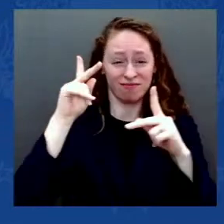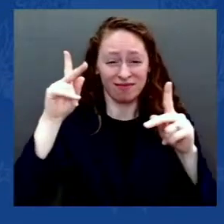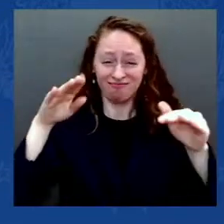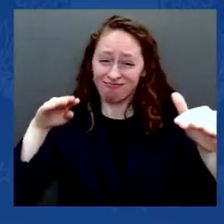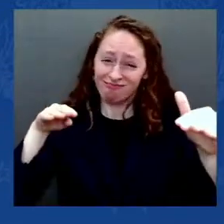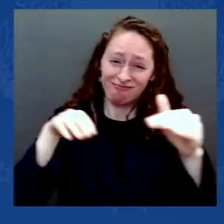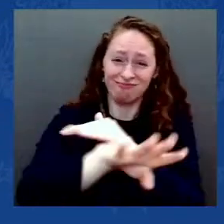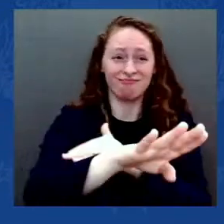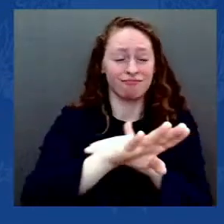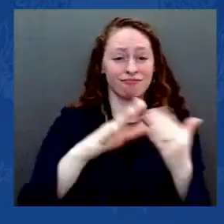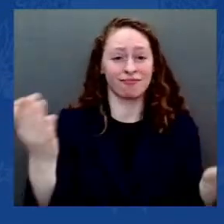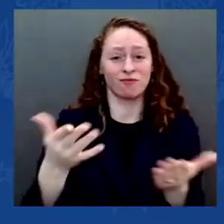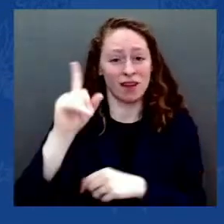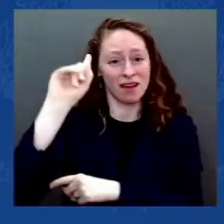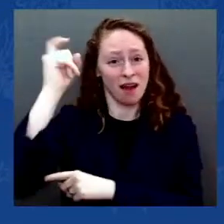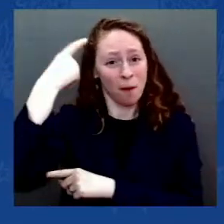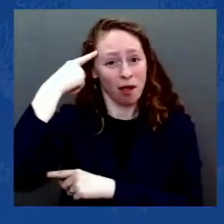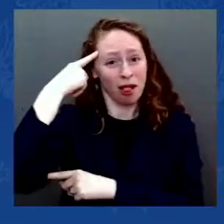overturned.